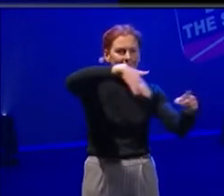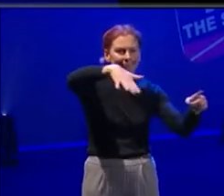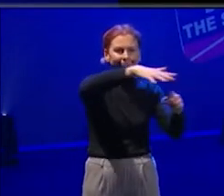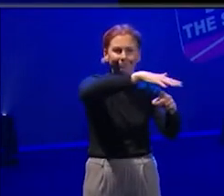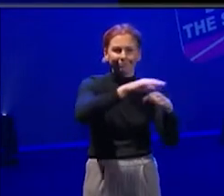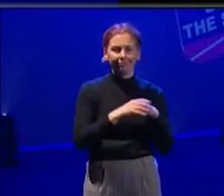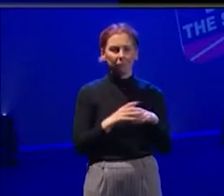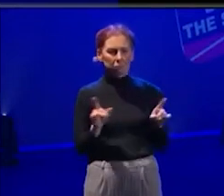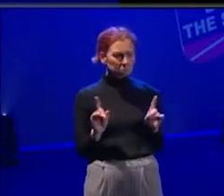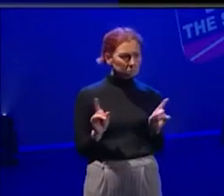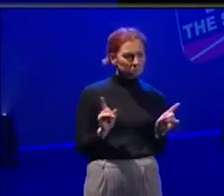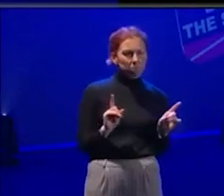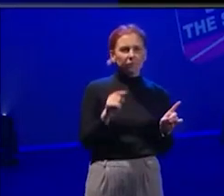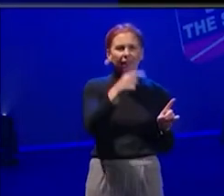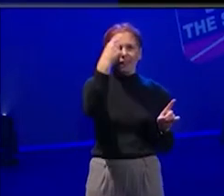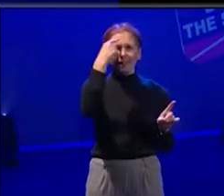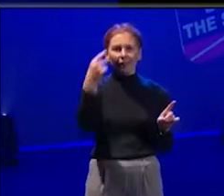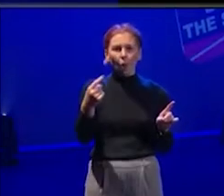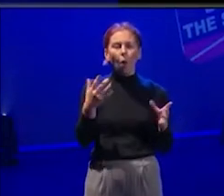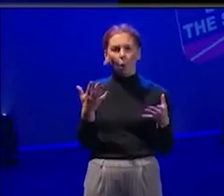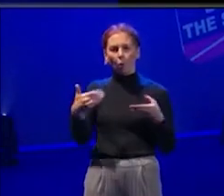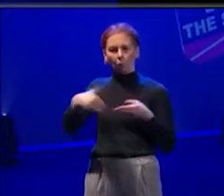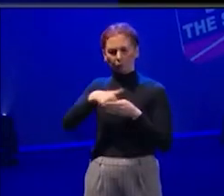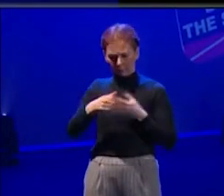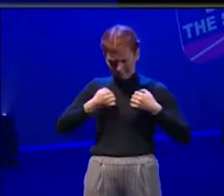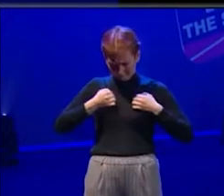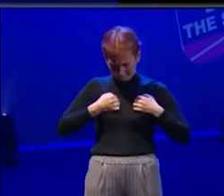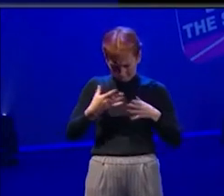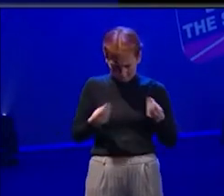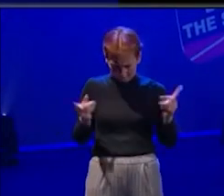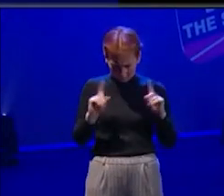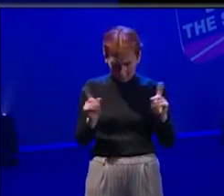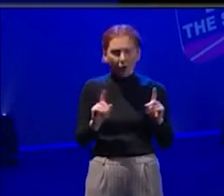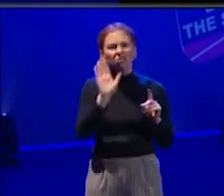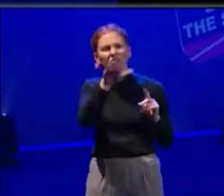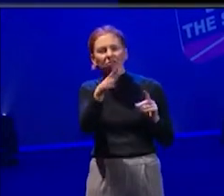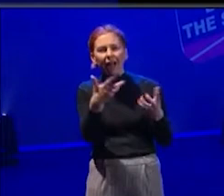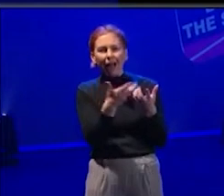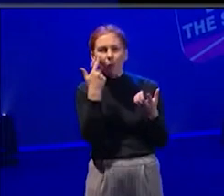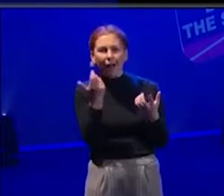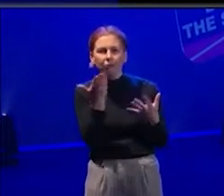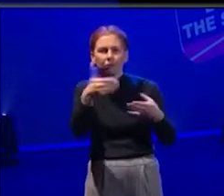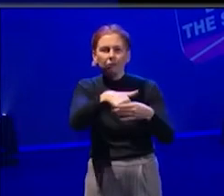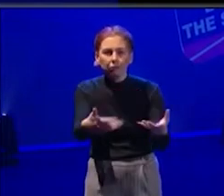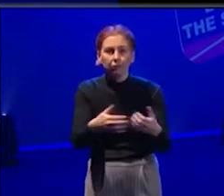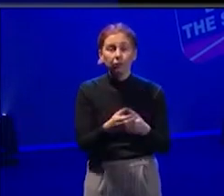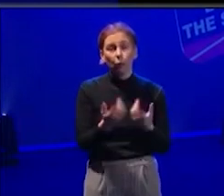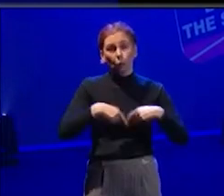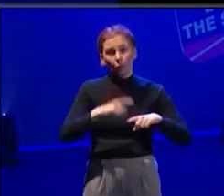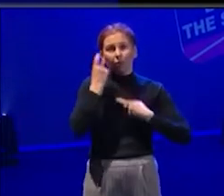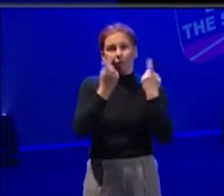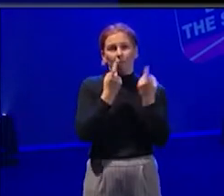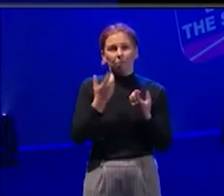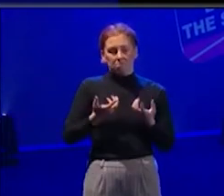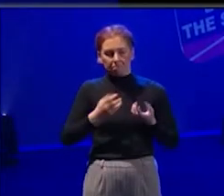missing from things that they can participate in? then kind of looking at, well, how could we create a project that would